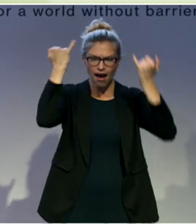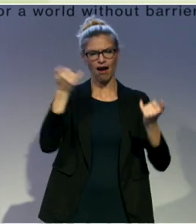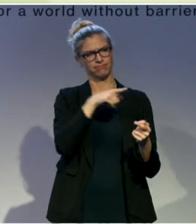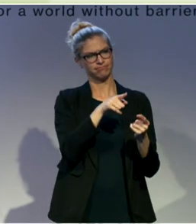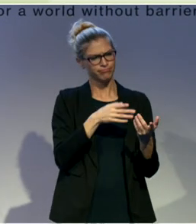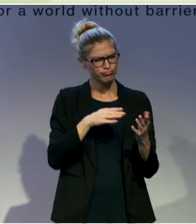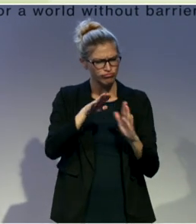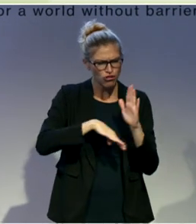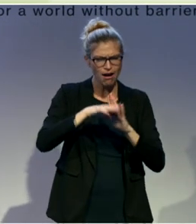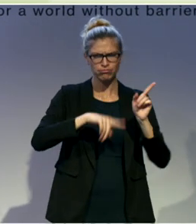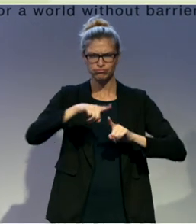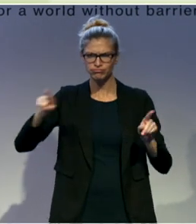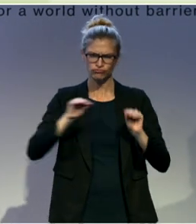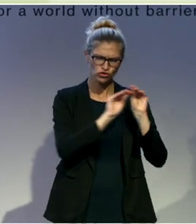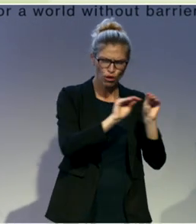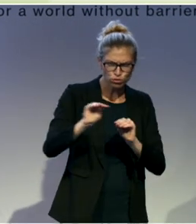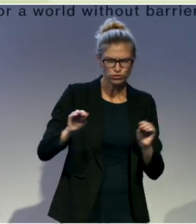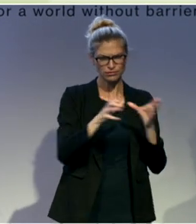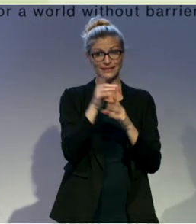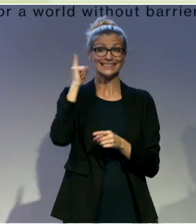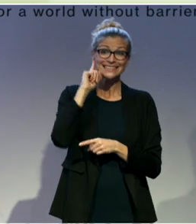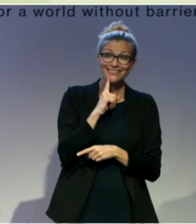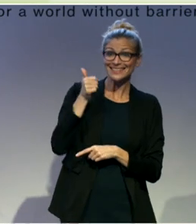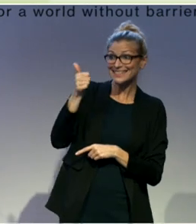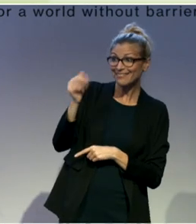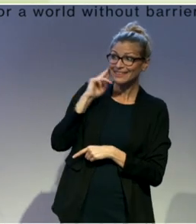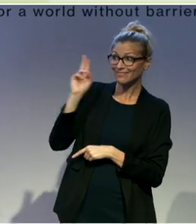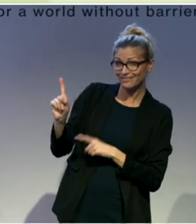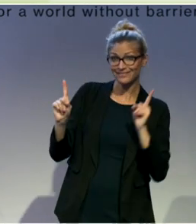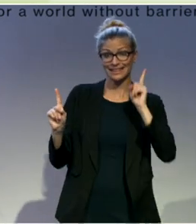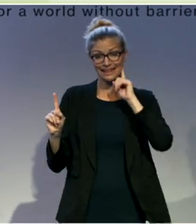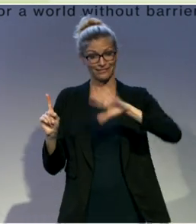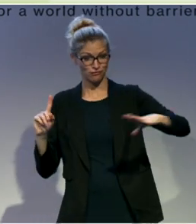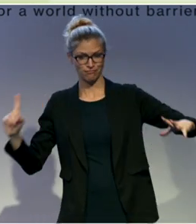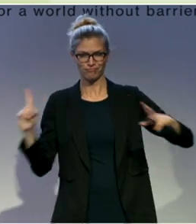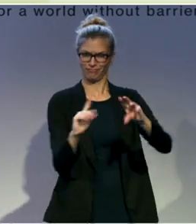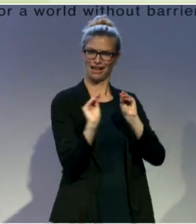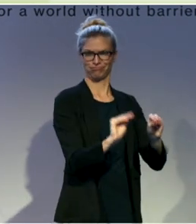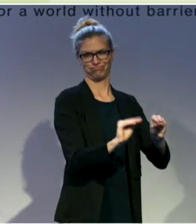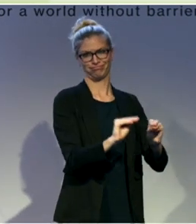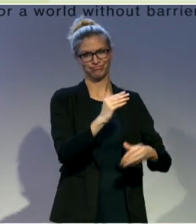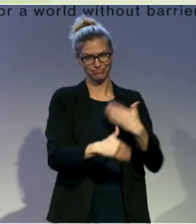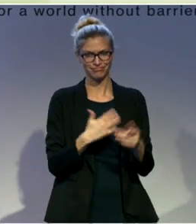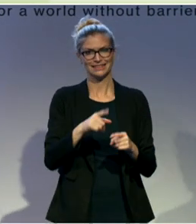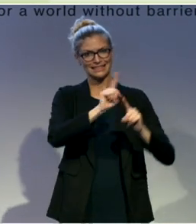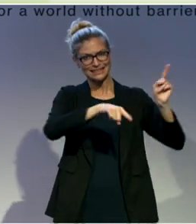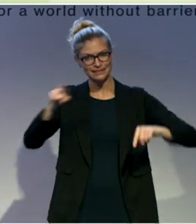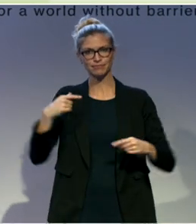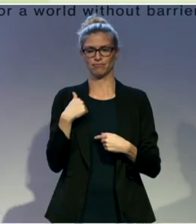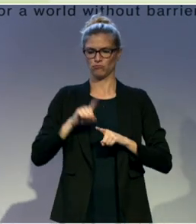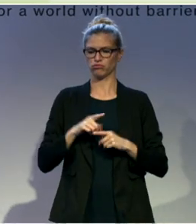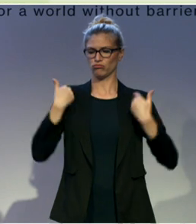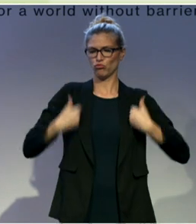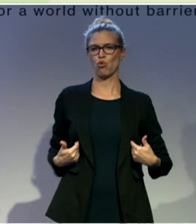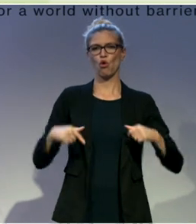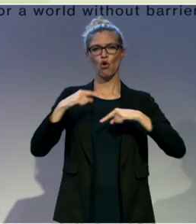trainers and empowerment for our participants through content, methods and role models. And we want to